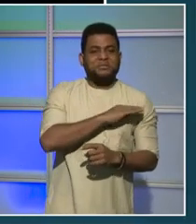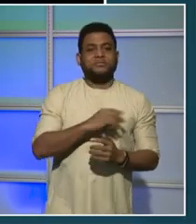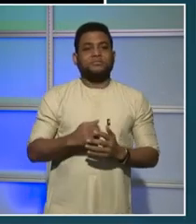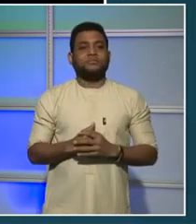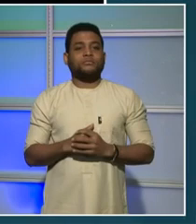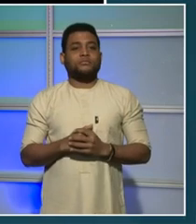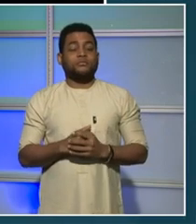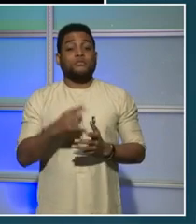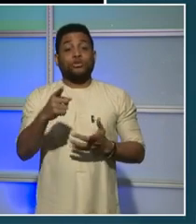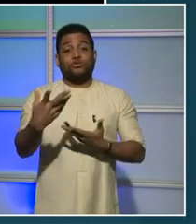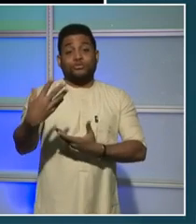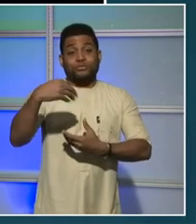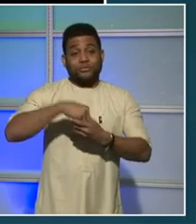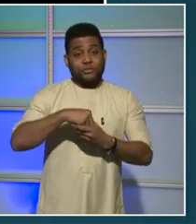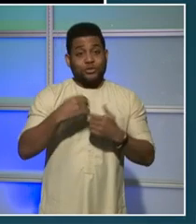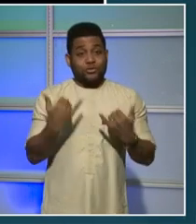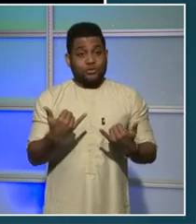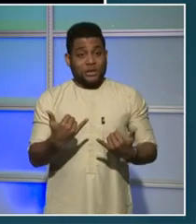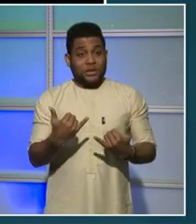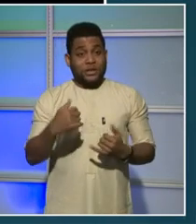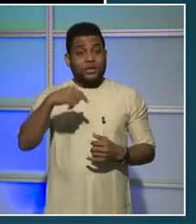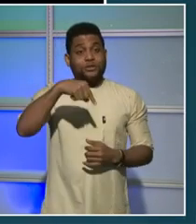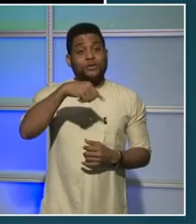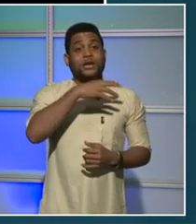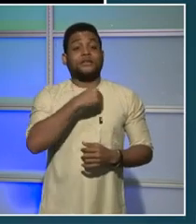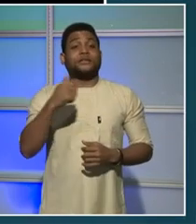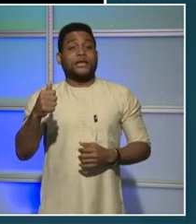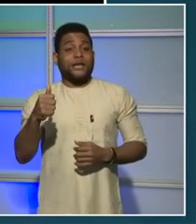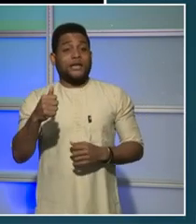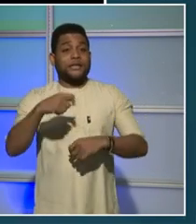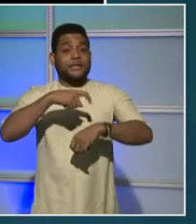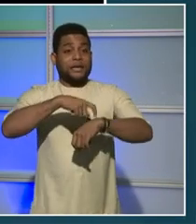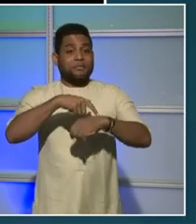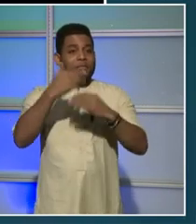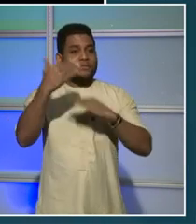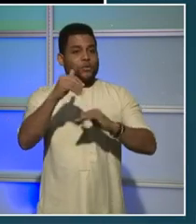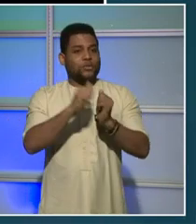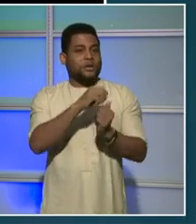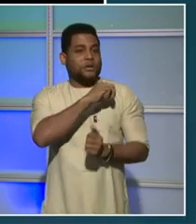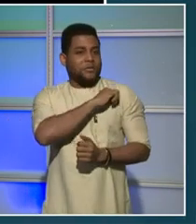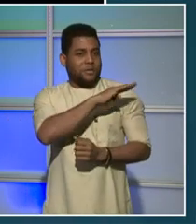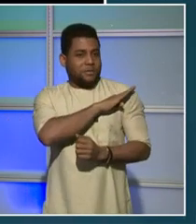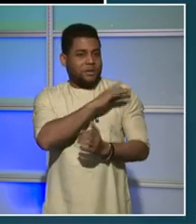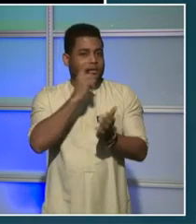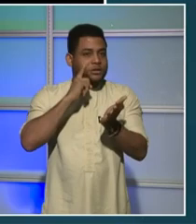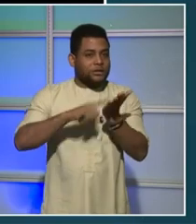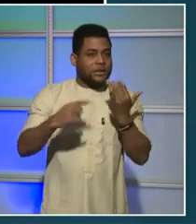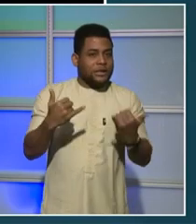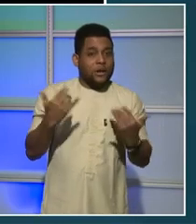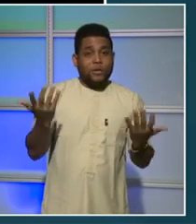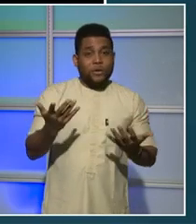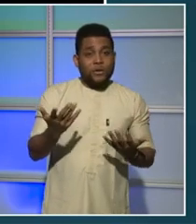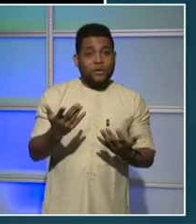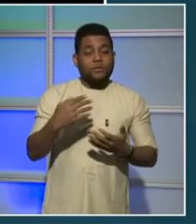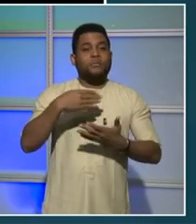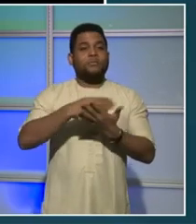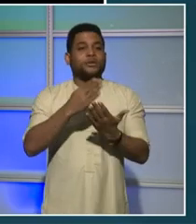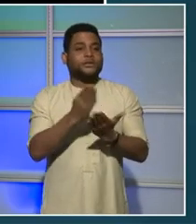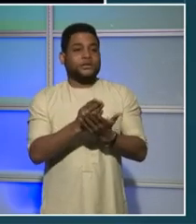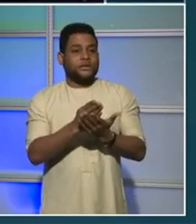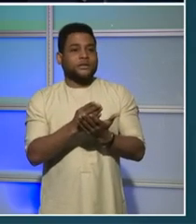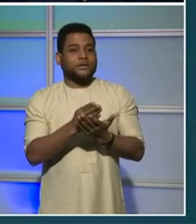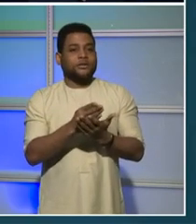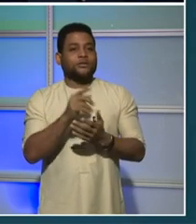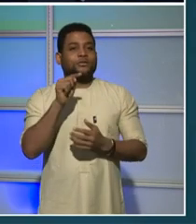or in the Q&A session later in the program with Mayor Bowser, please head over now to budget.dc.gov. To participate in our interactive